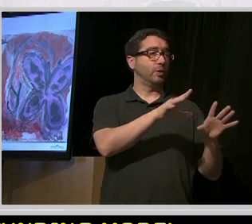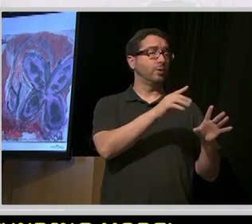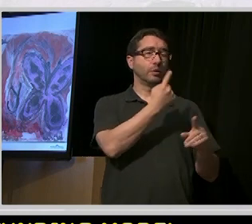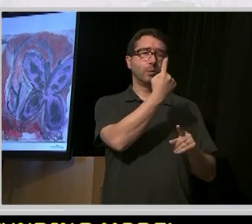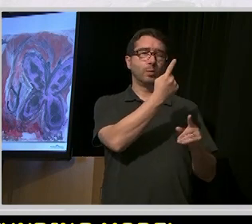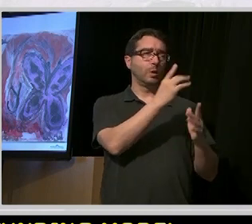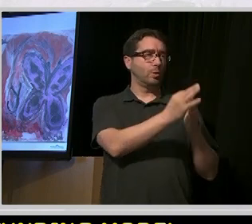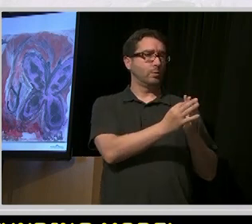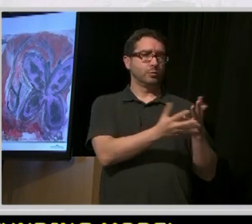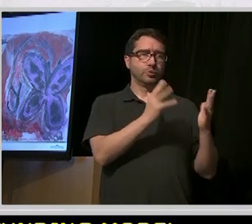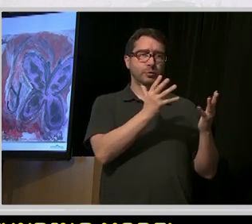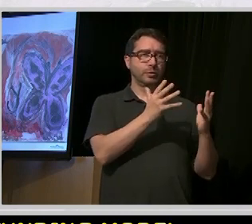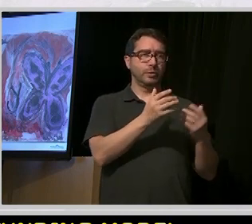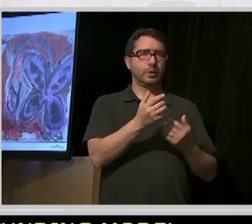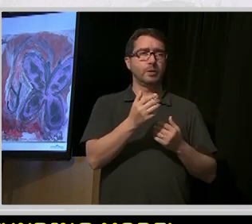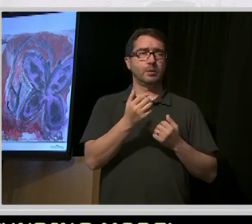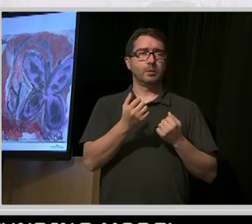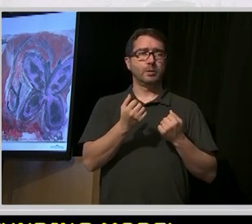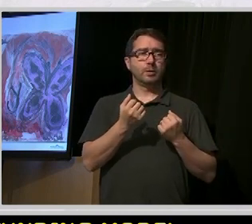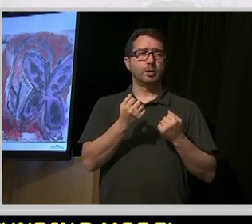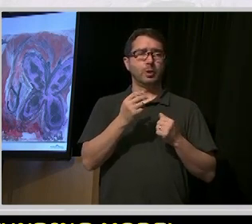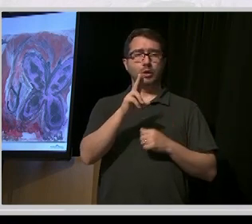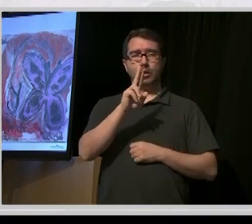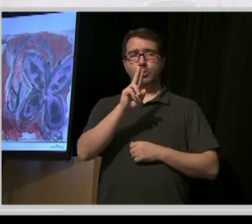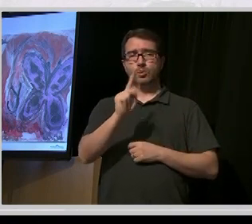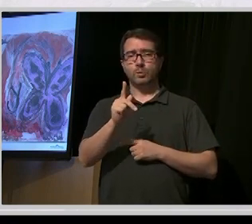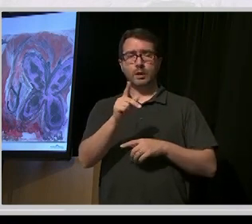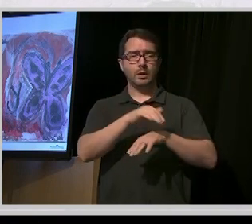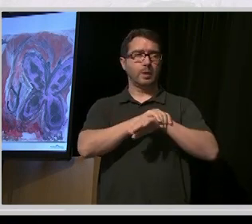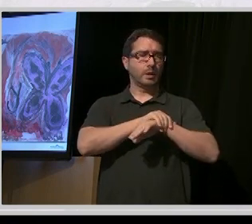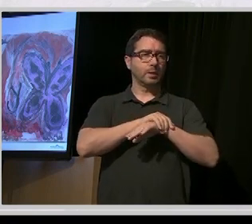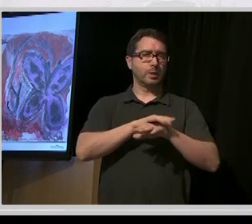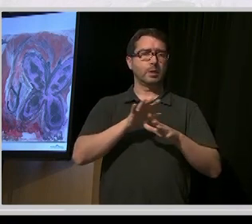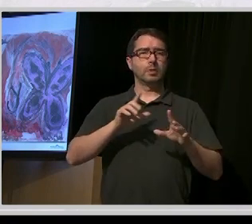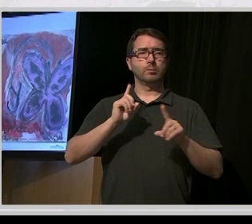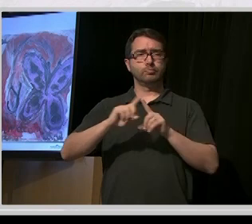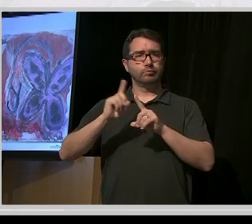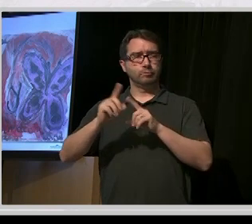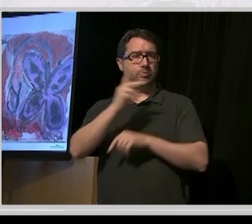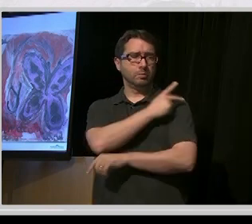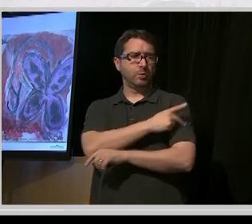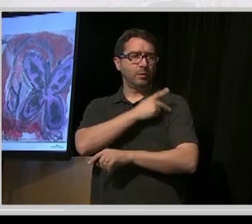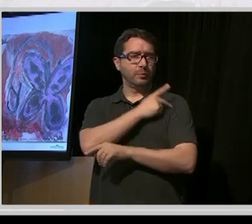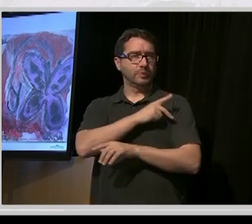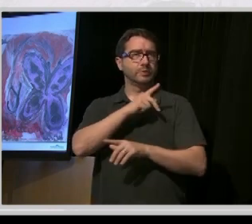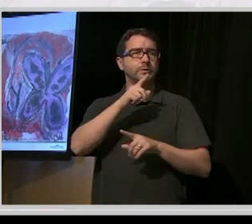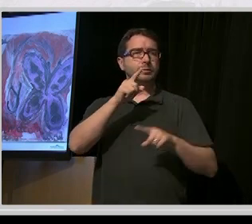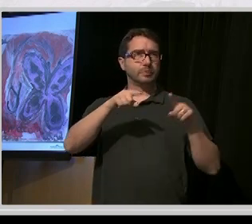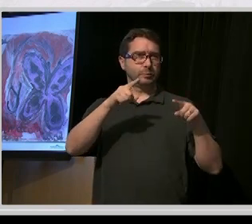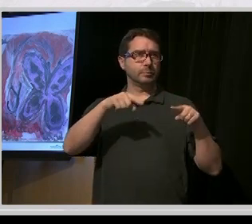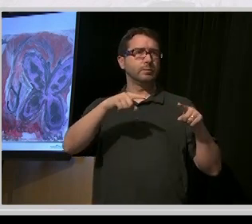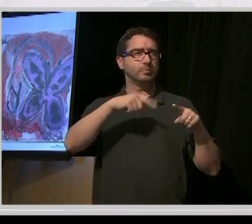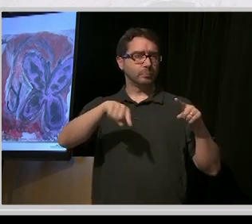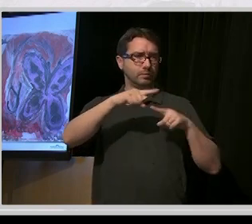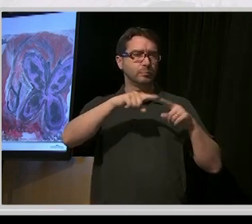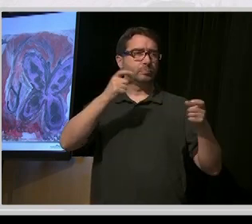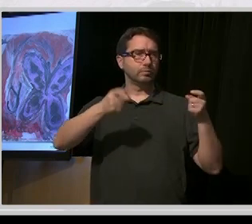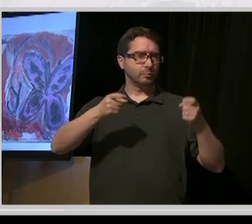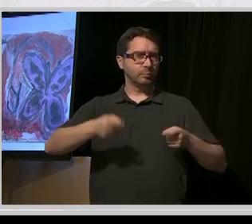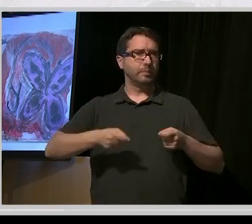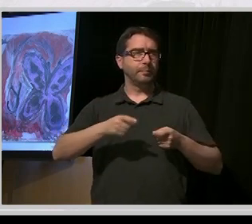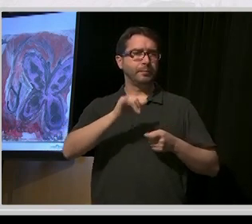the primary support for many people in the UK and other provinces have moved it. So it's not a new idea, but it's sometimes